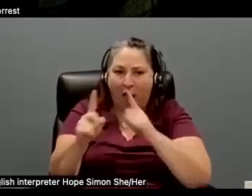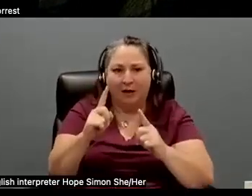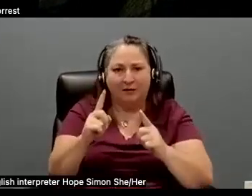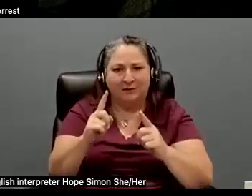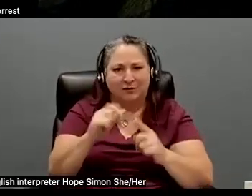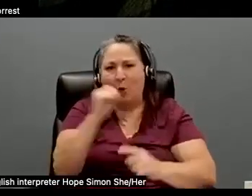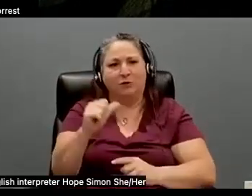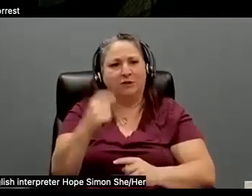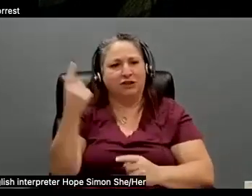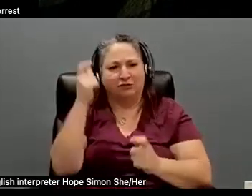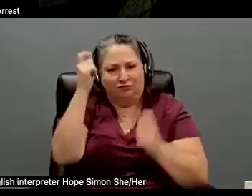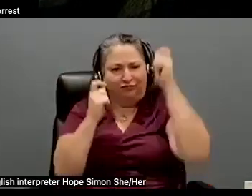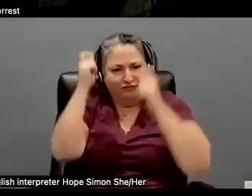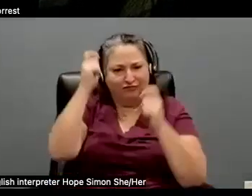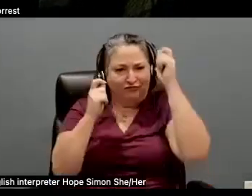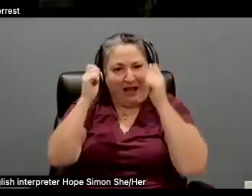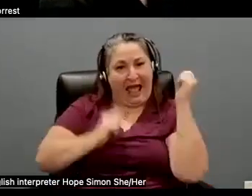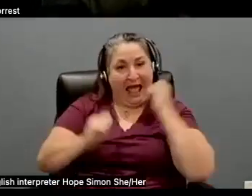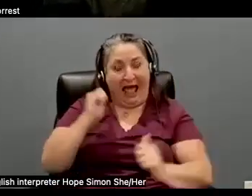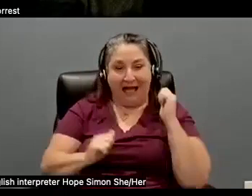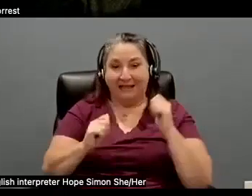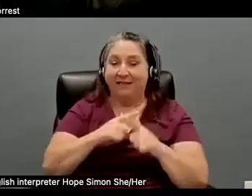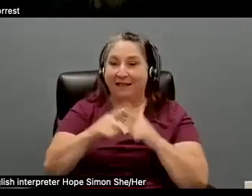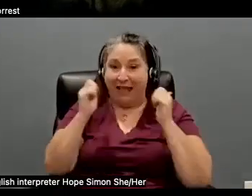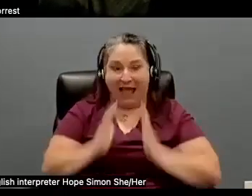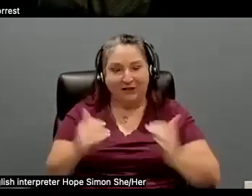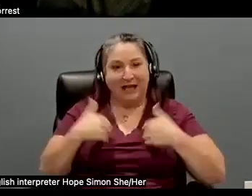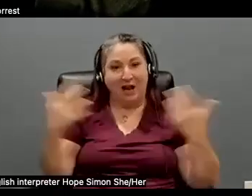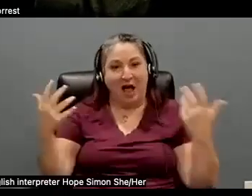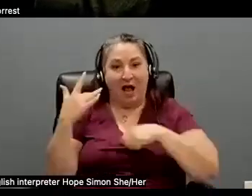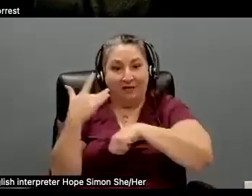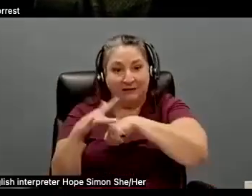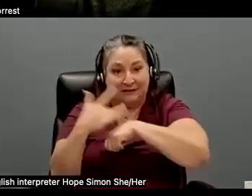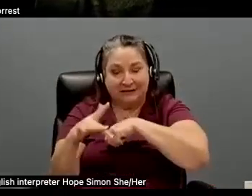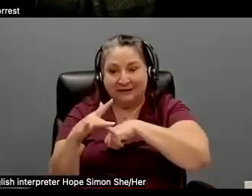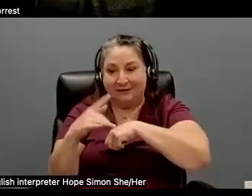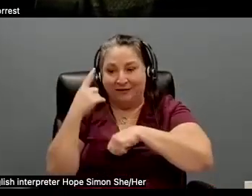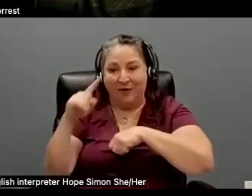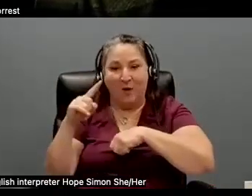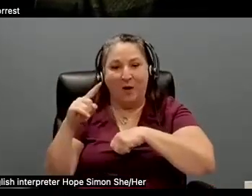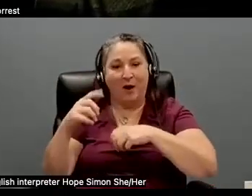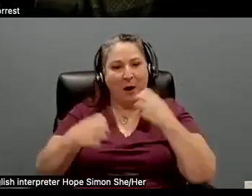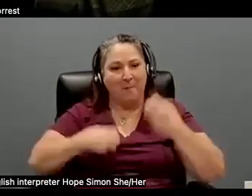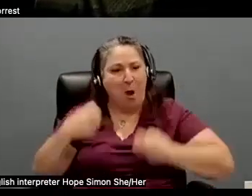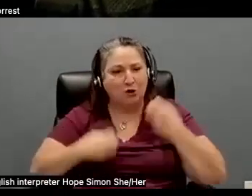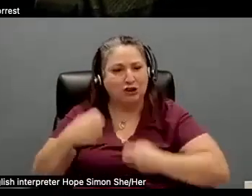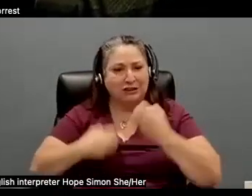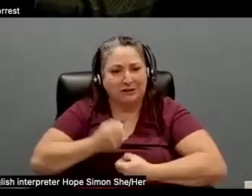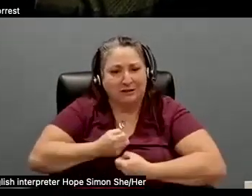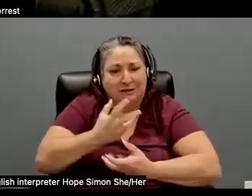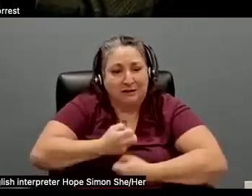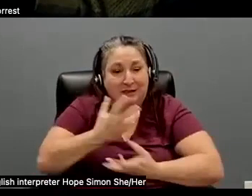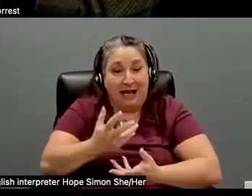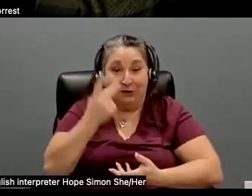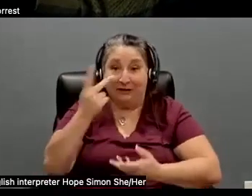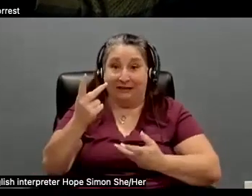gave all of the actors so much room for just, you know, subtle emotive performance that I, especially when you see it on a